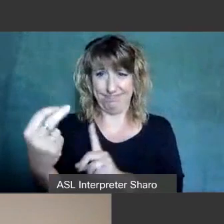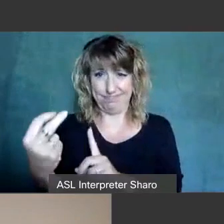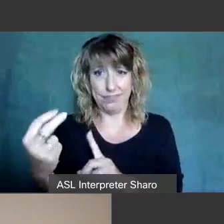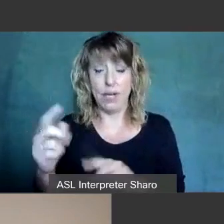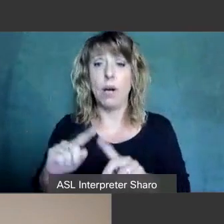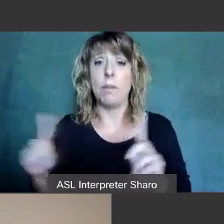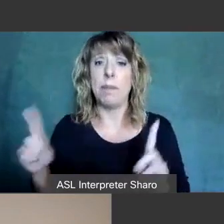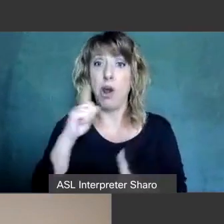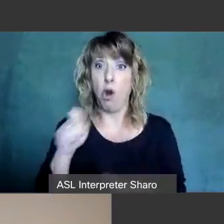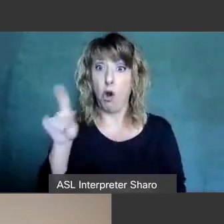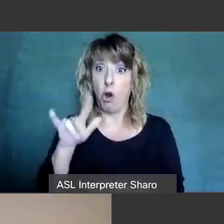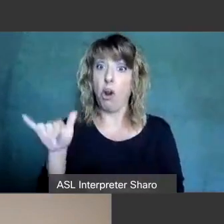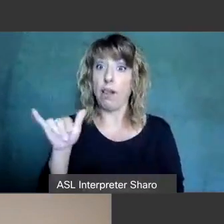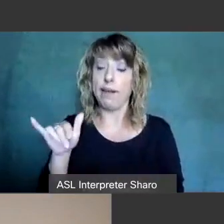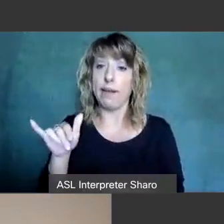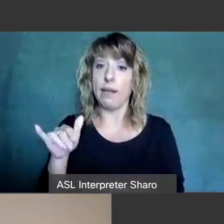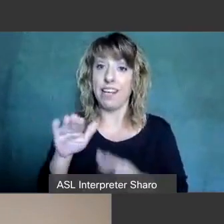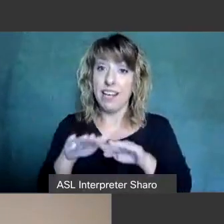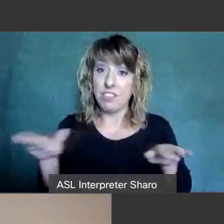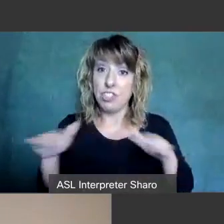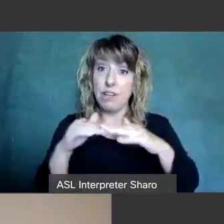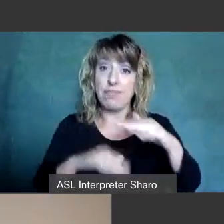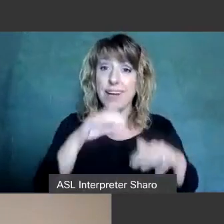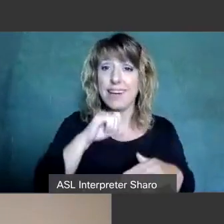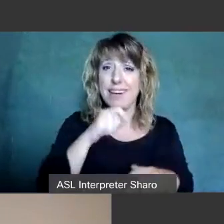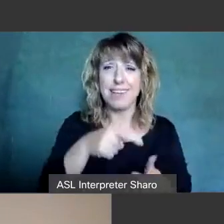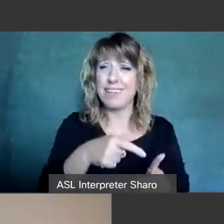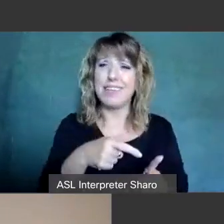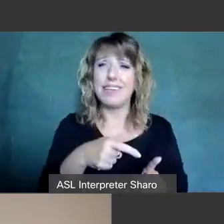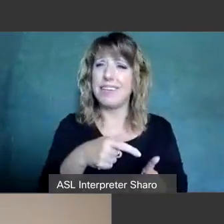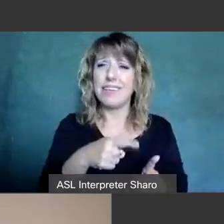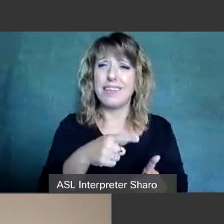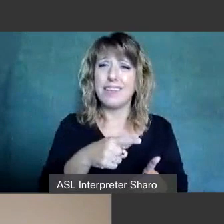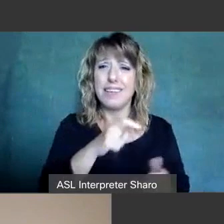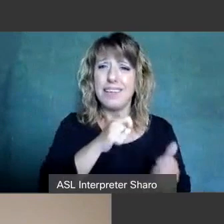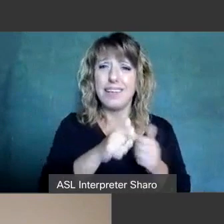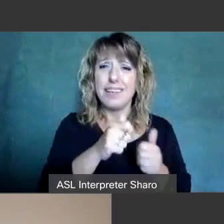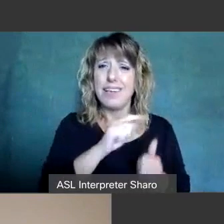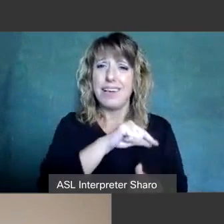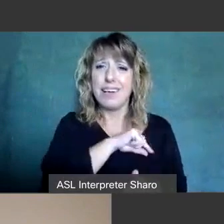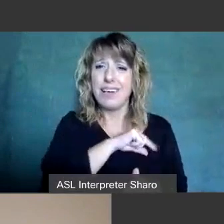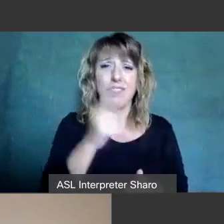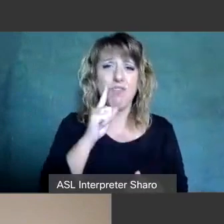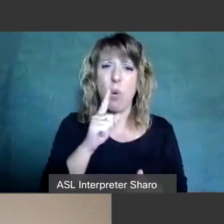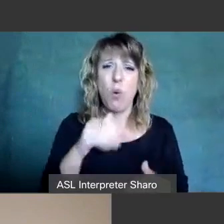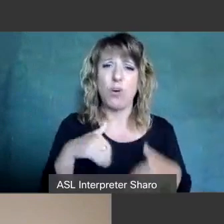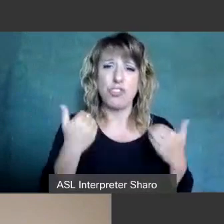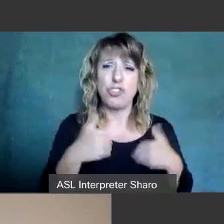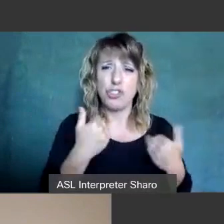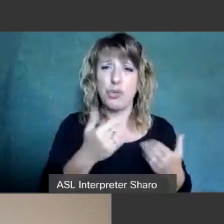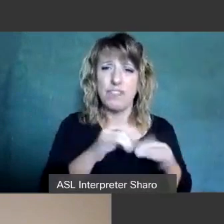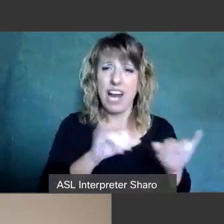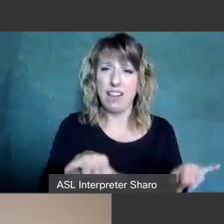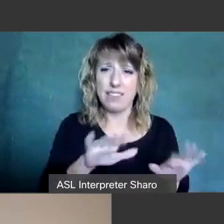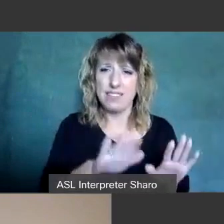if you do it early enough if if a child's below a certain age they're in they're ineligible to even go into the juvenile juvenile system so i think